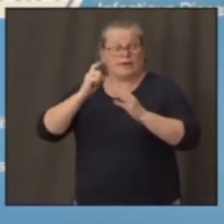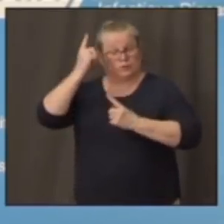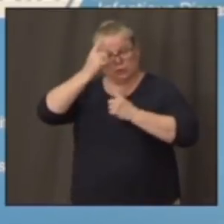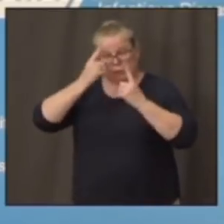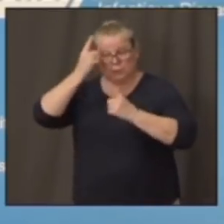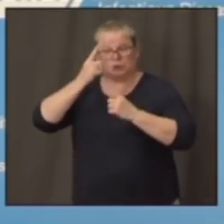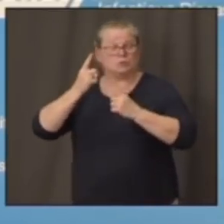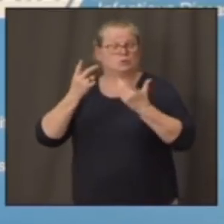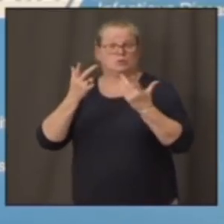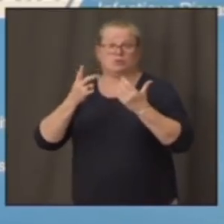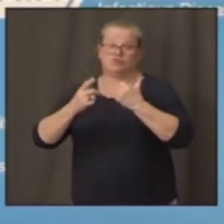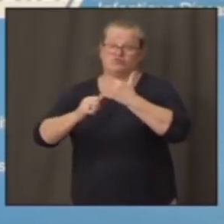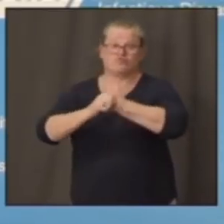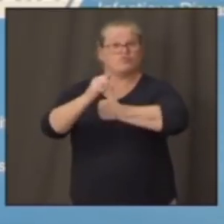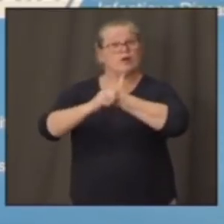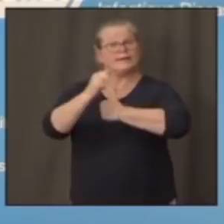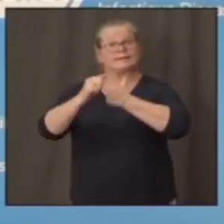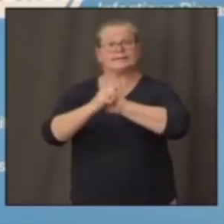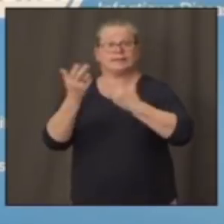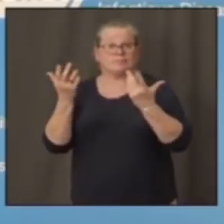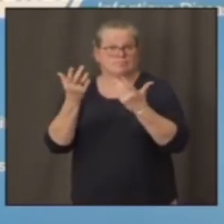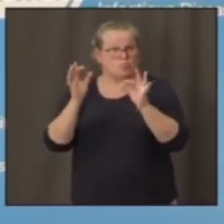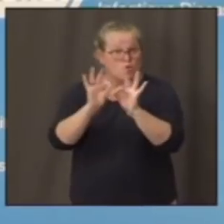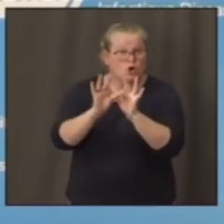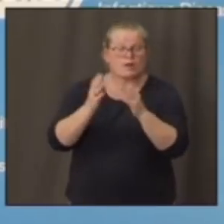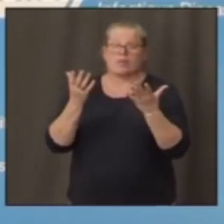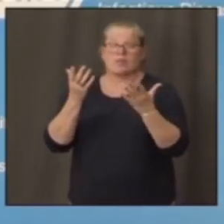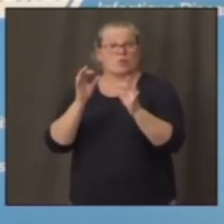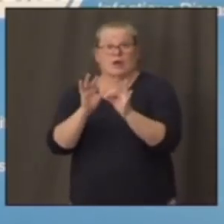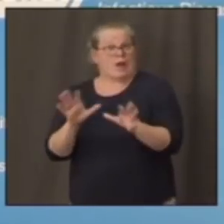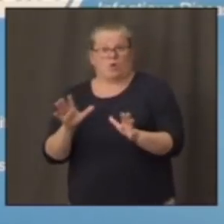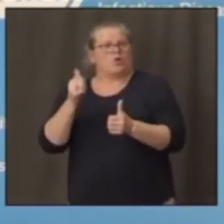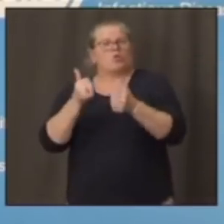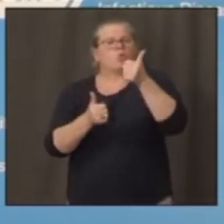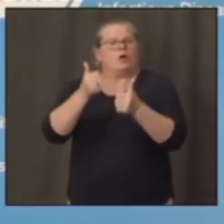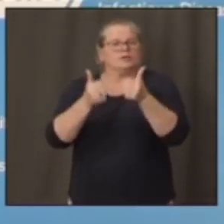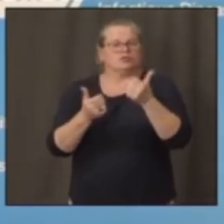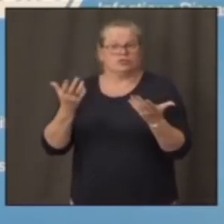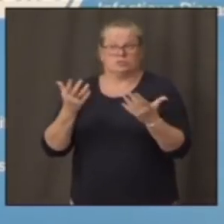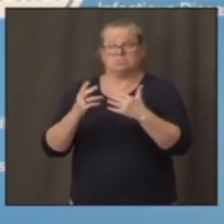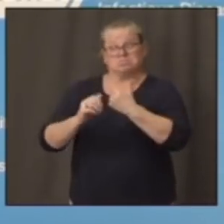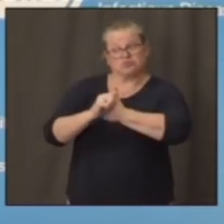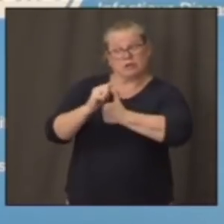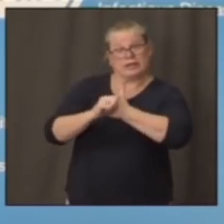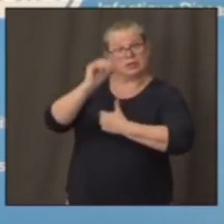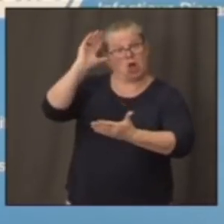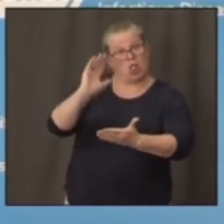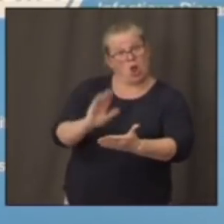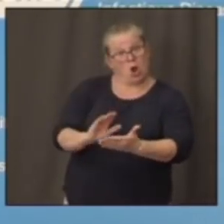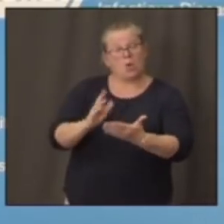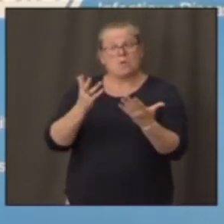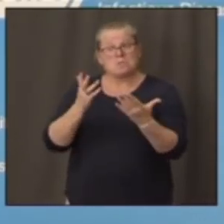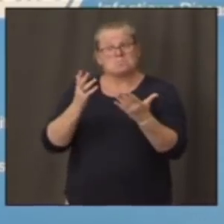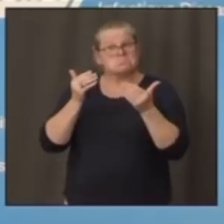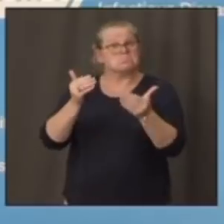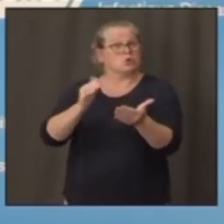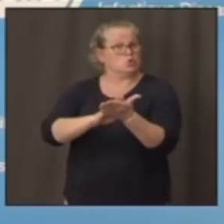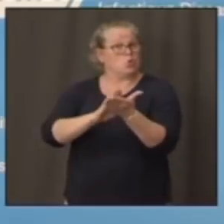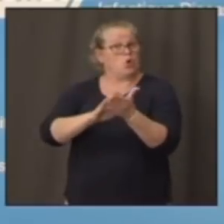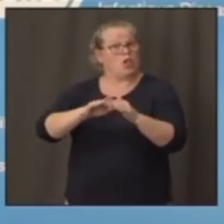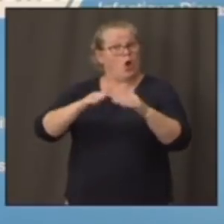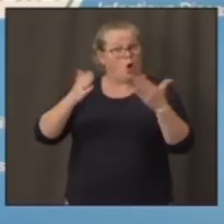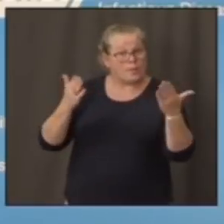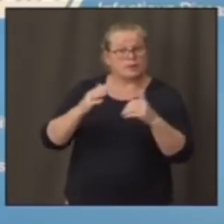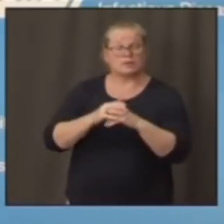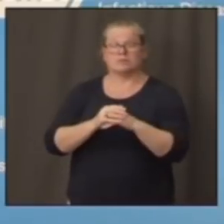might try to see if you can open the schools. And if you can't, then you go to the other models that the governor had,